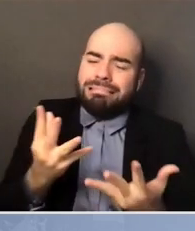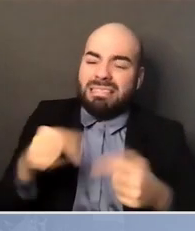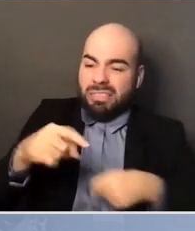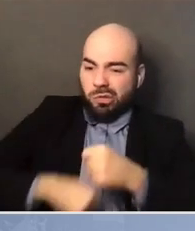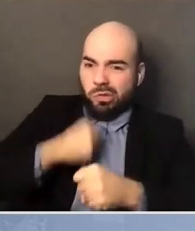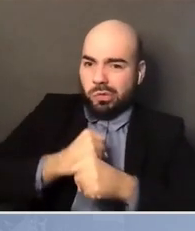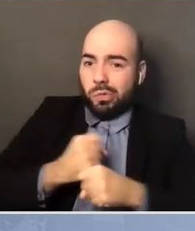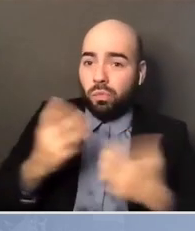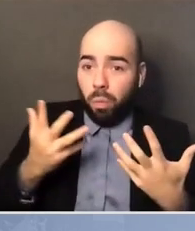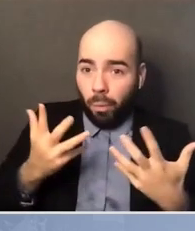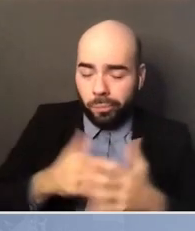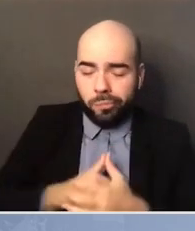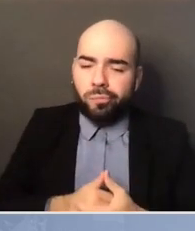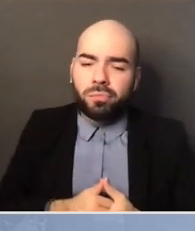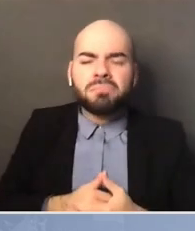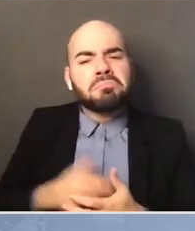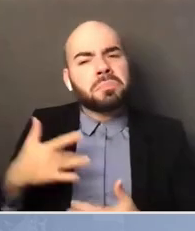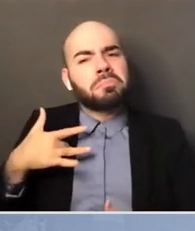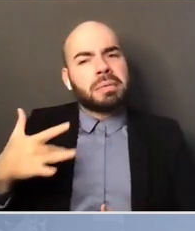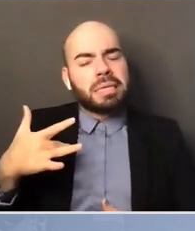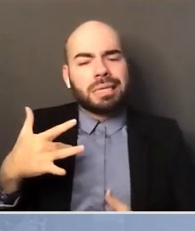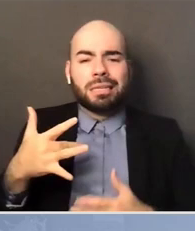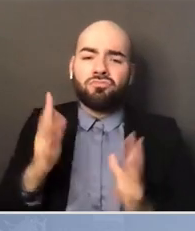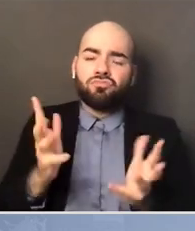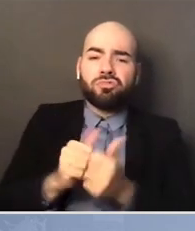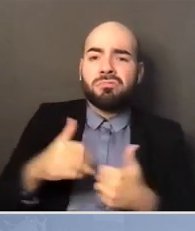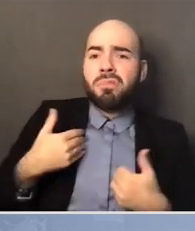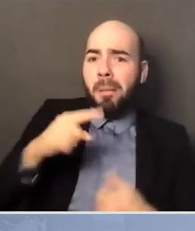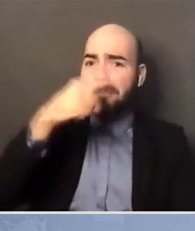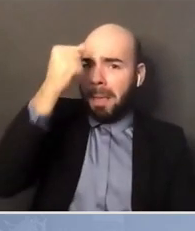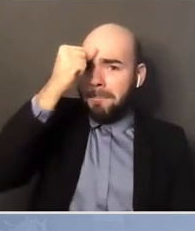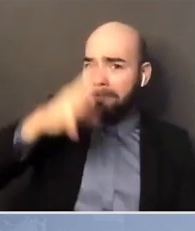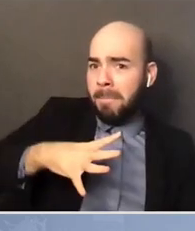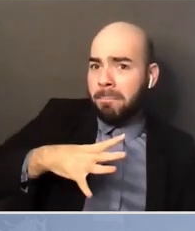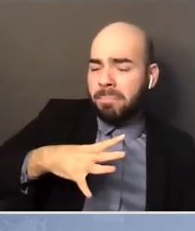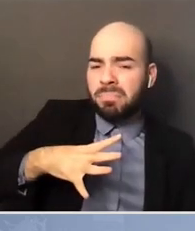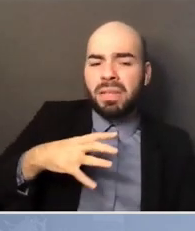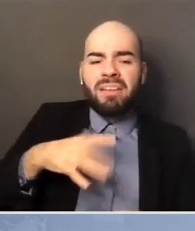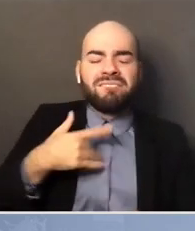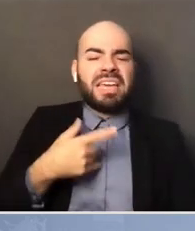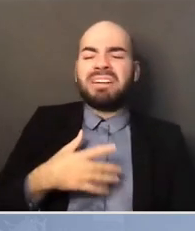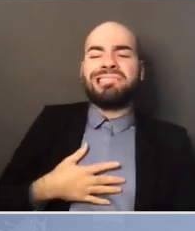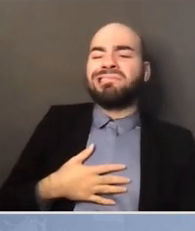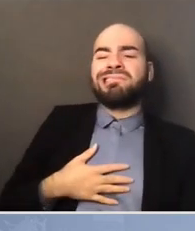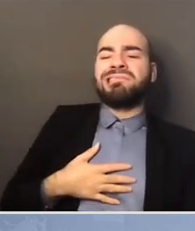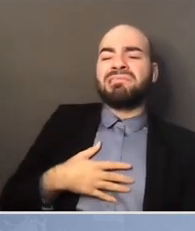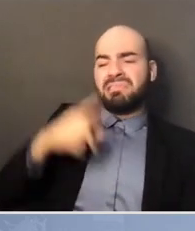particularly when I'm talking to young brothers who may be cynical about what can happen.